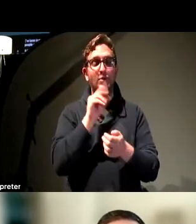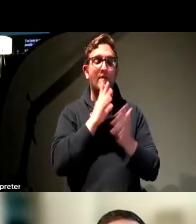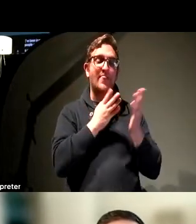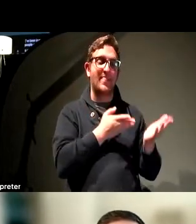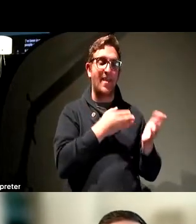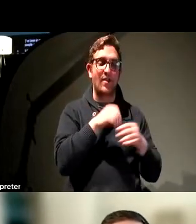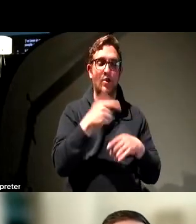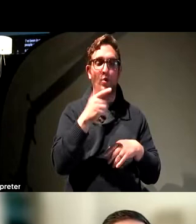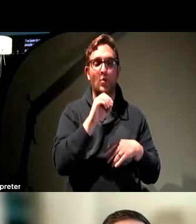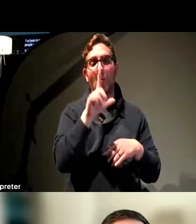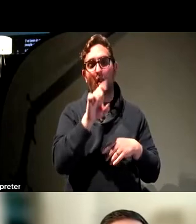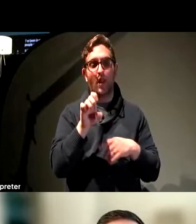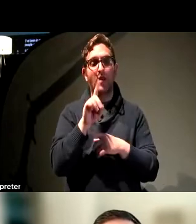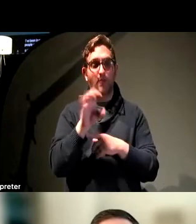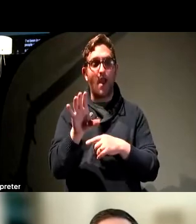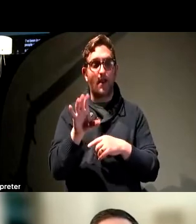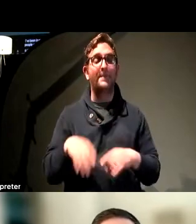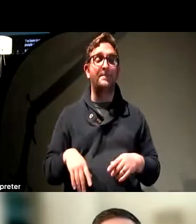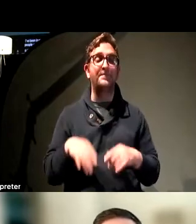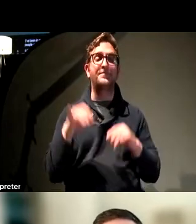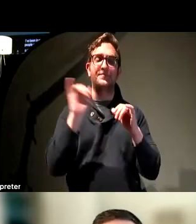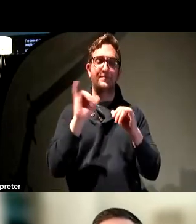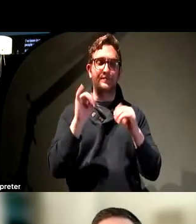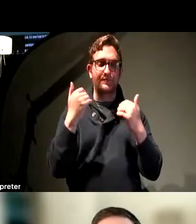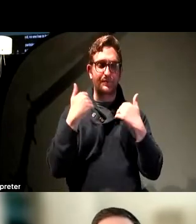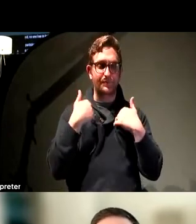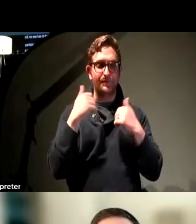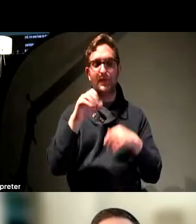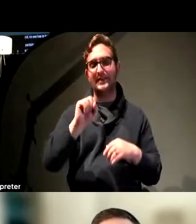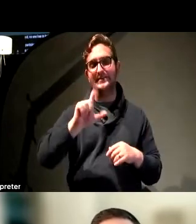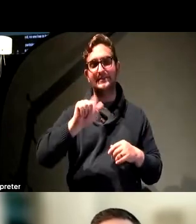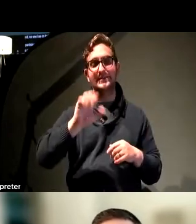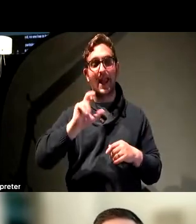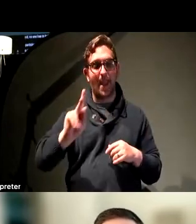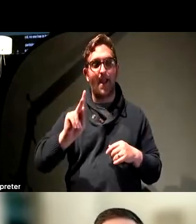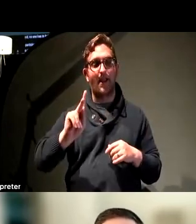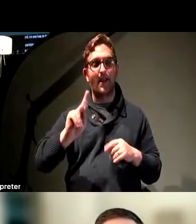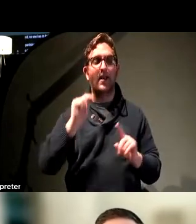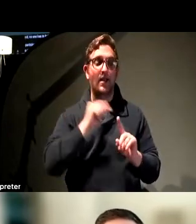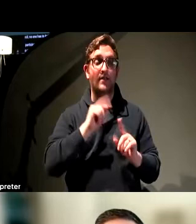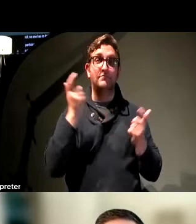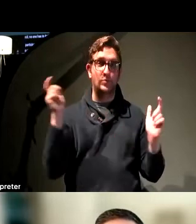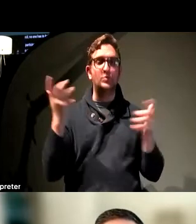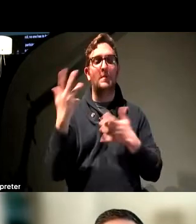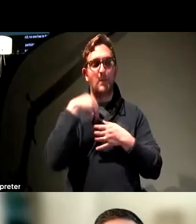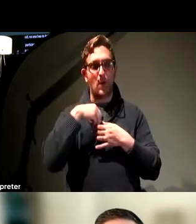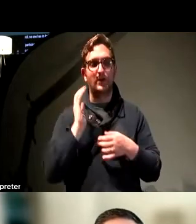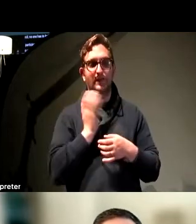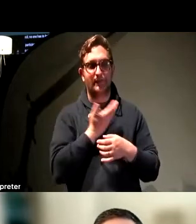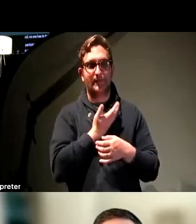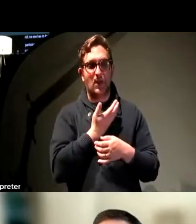Google Docs. And then for many of us, Slack has also been a huge part of our lives. For